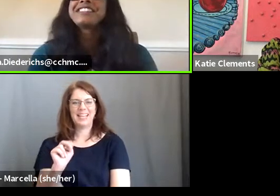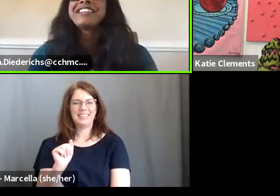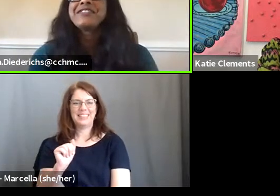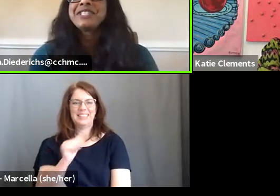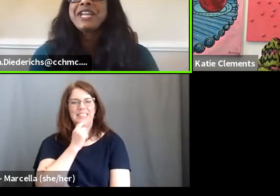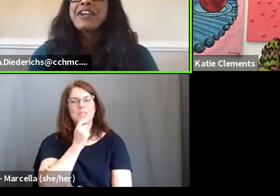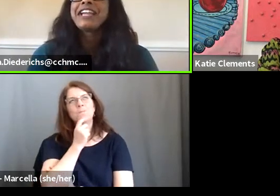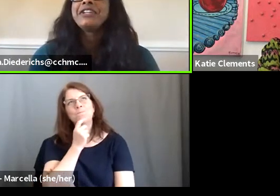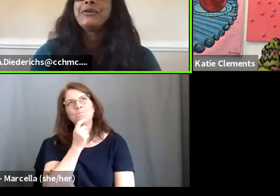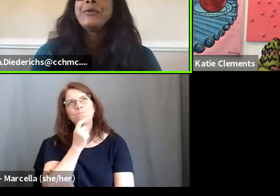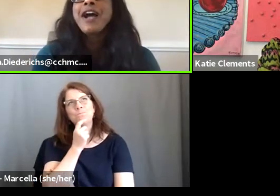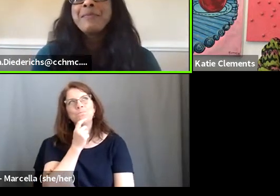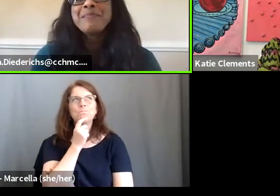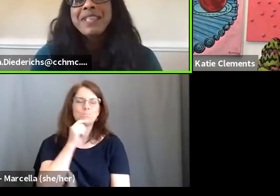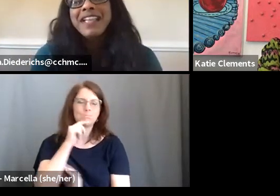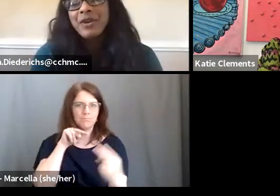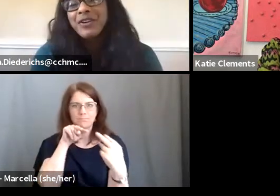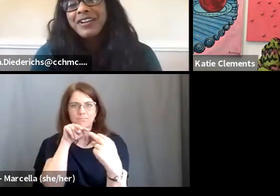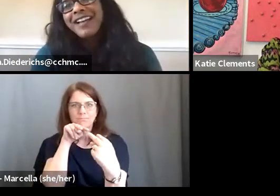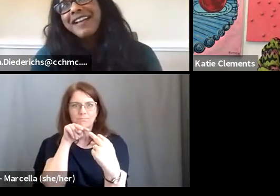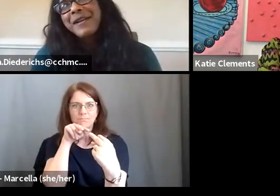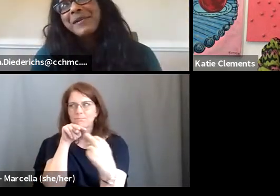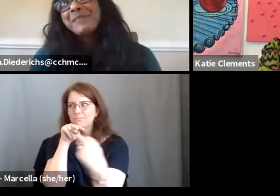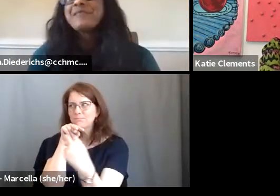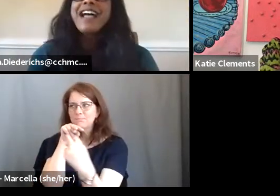We're all sitting here staring at you. Um,